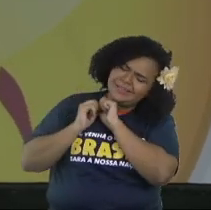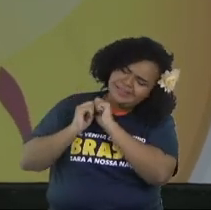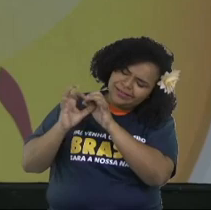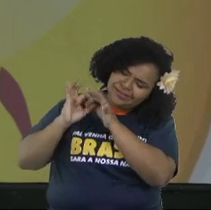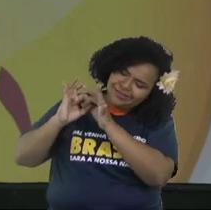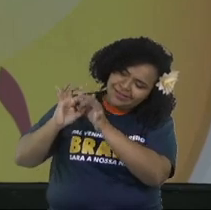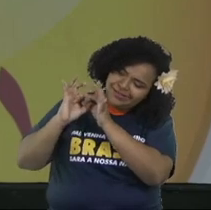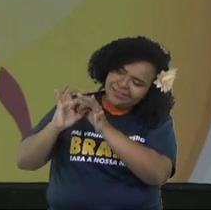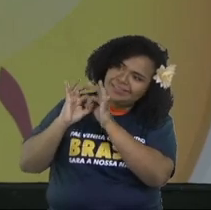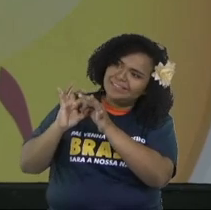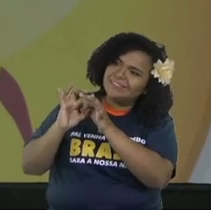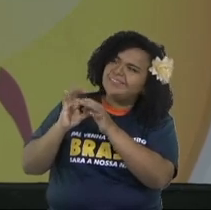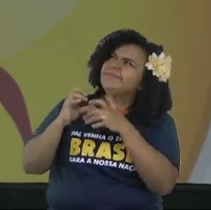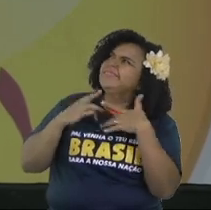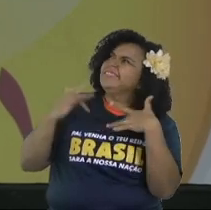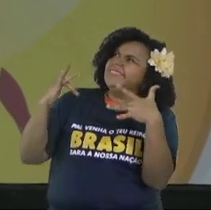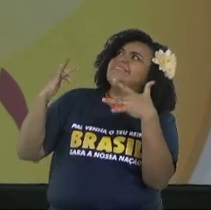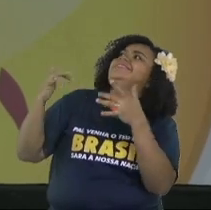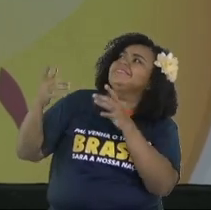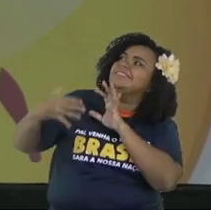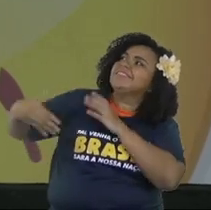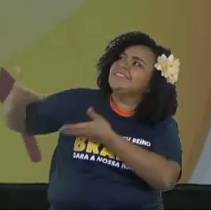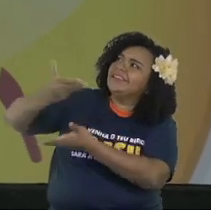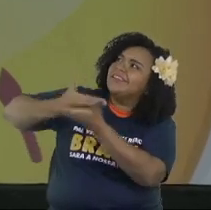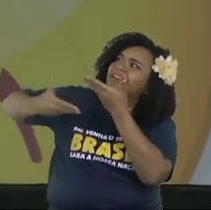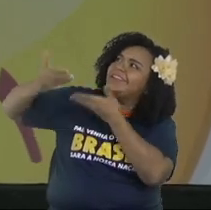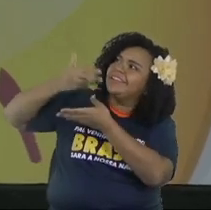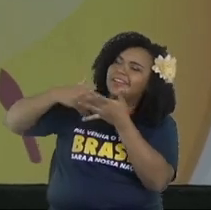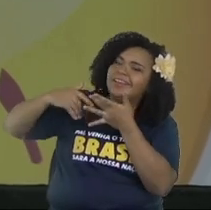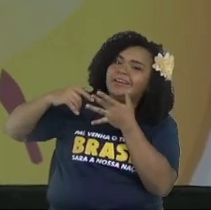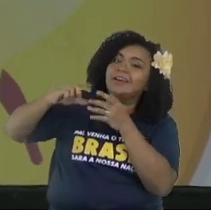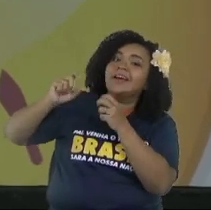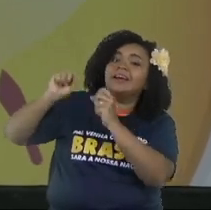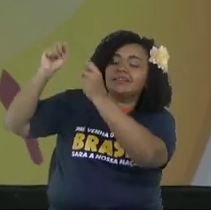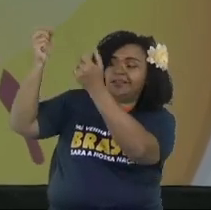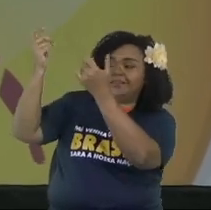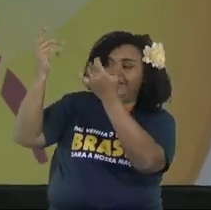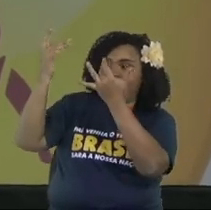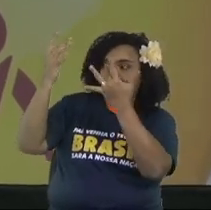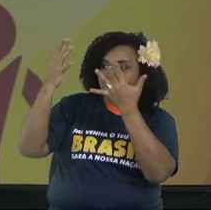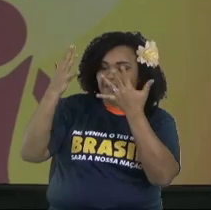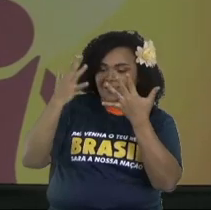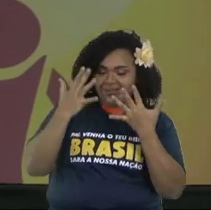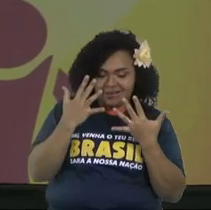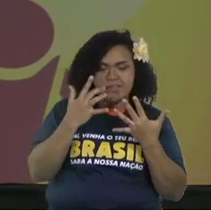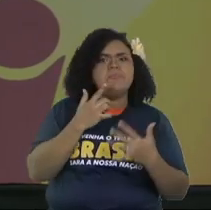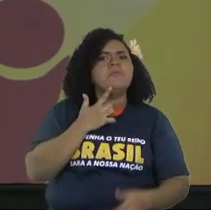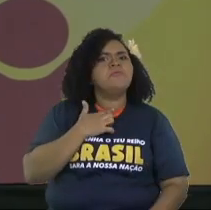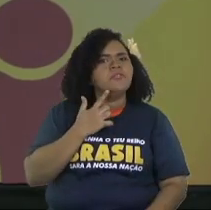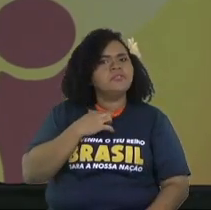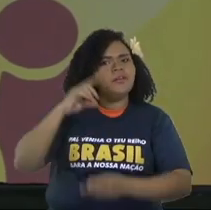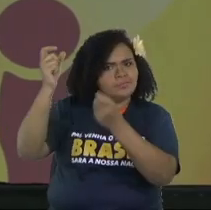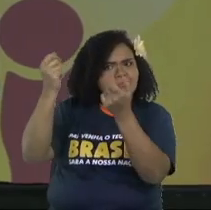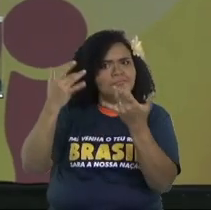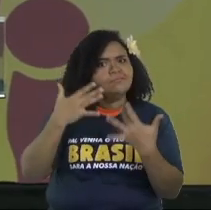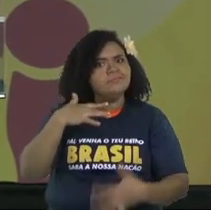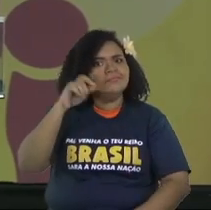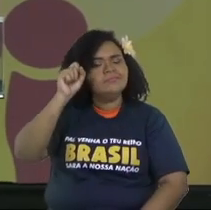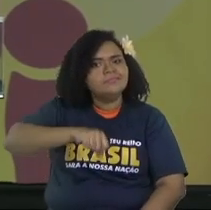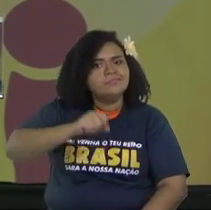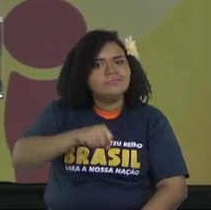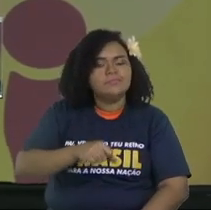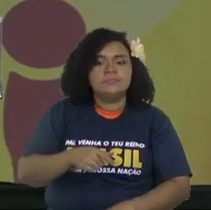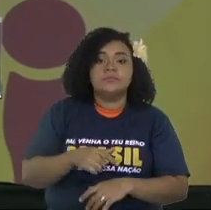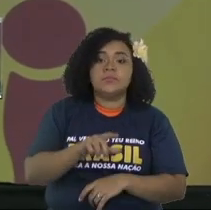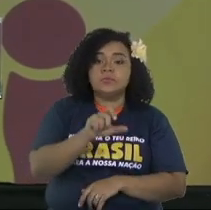be tie yourself in the Lord get yourself passionate for the Lord call in love for the Lord and he